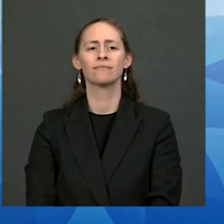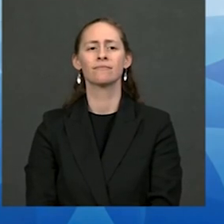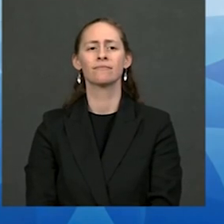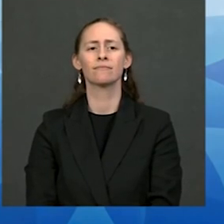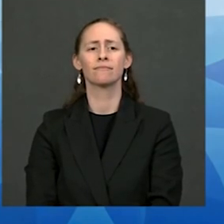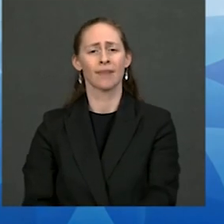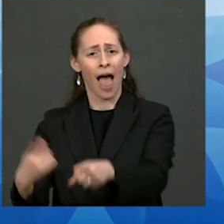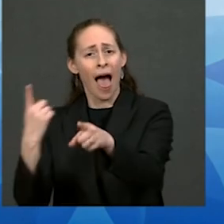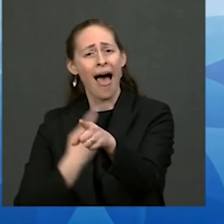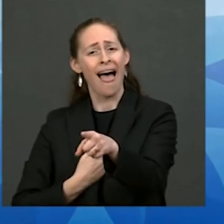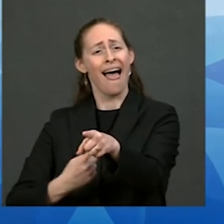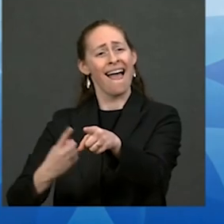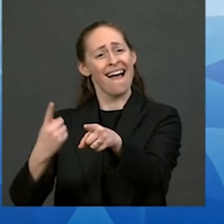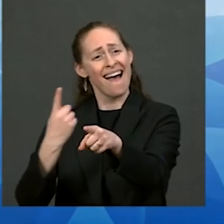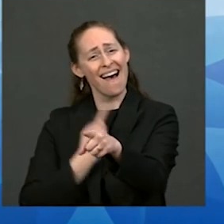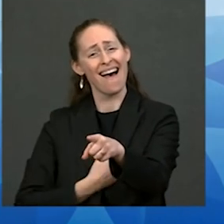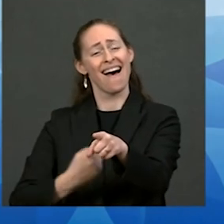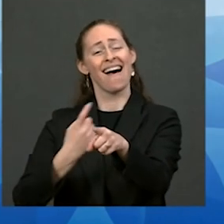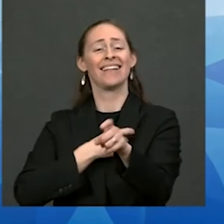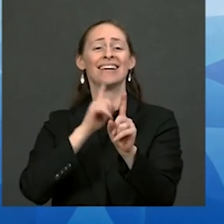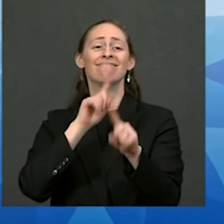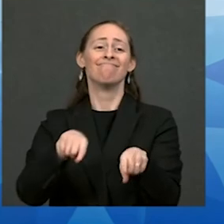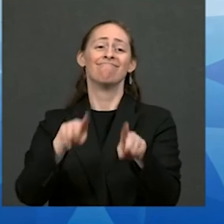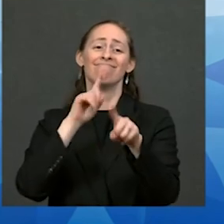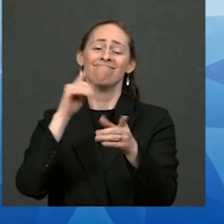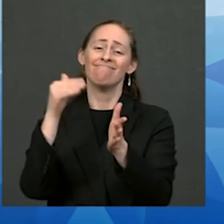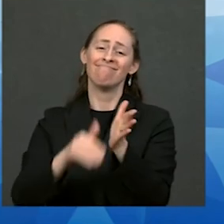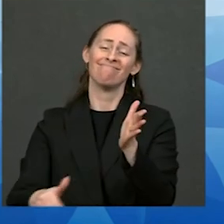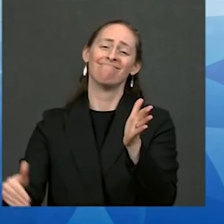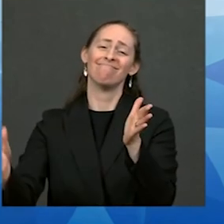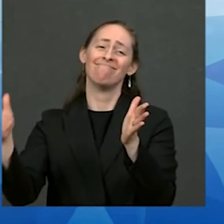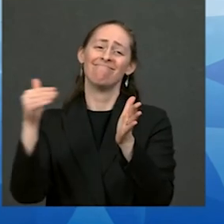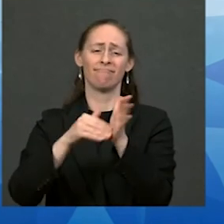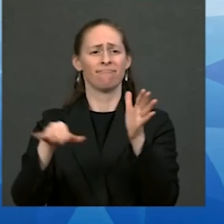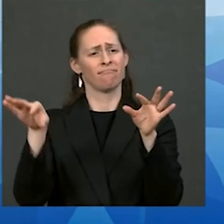give you the same answer I've been confident since the day I stepped in office